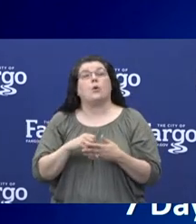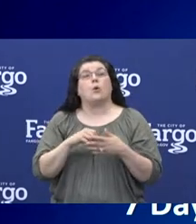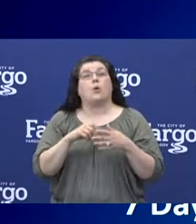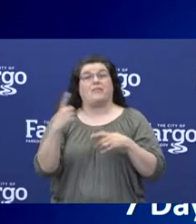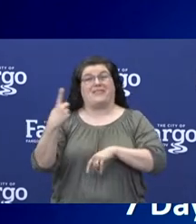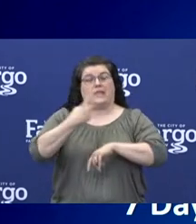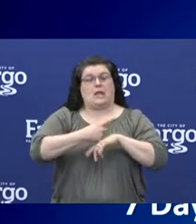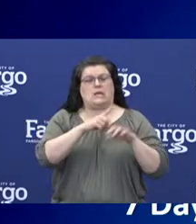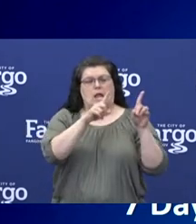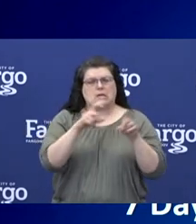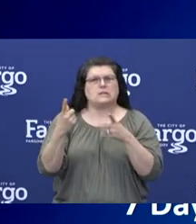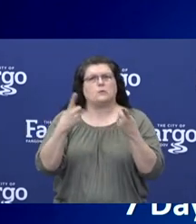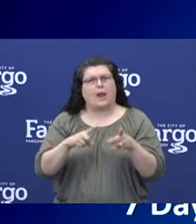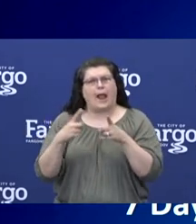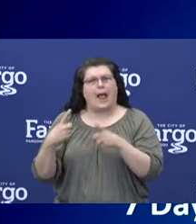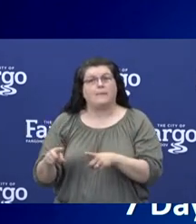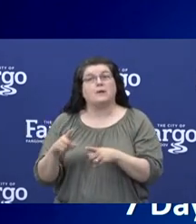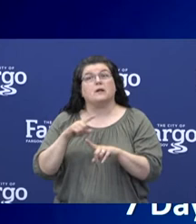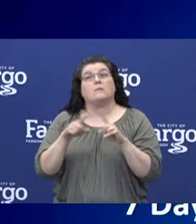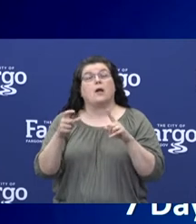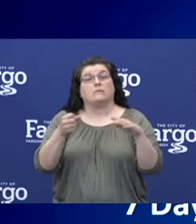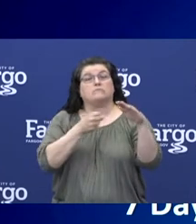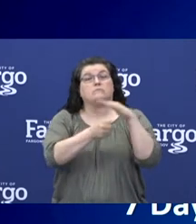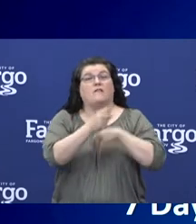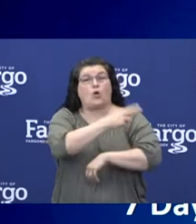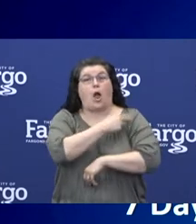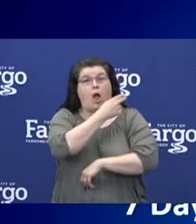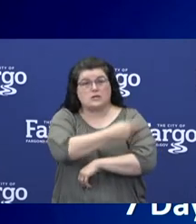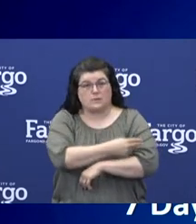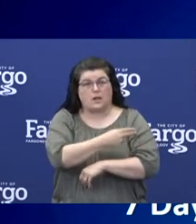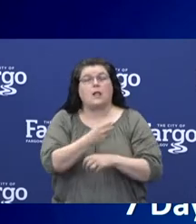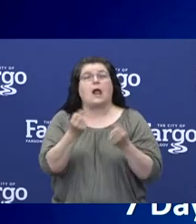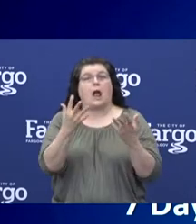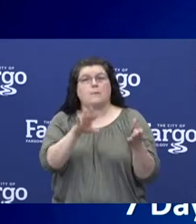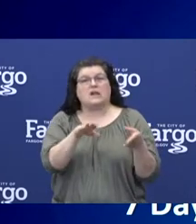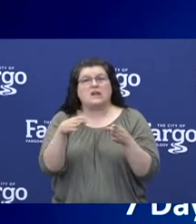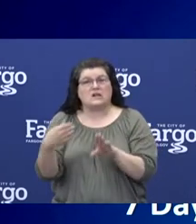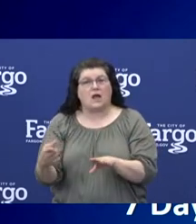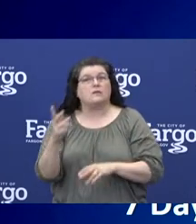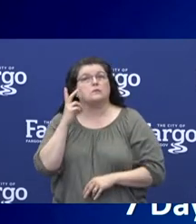is hospitalizations and deaths. And you can see that